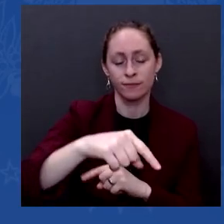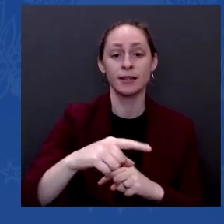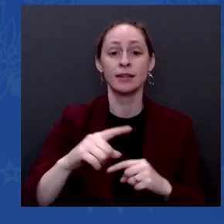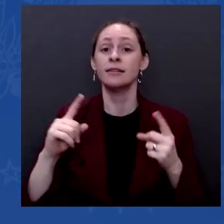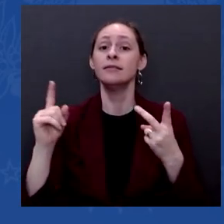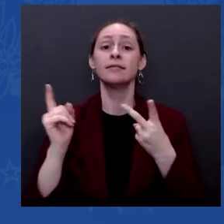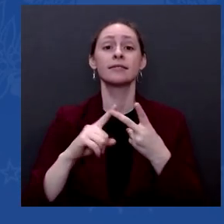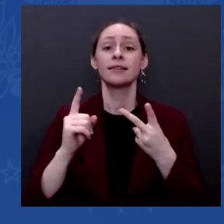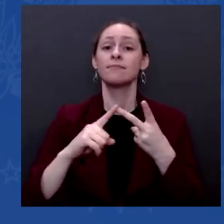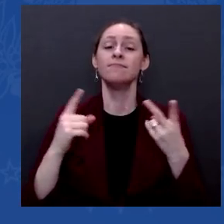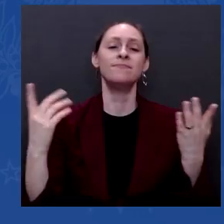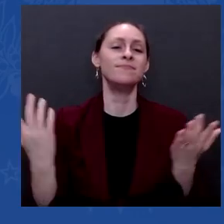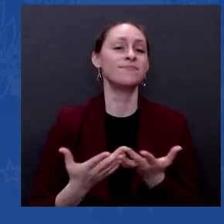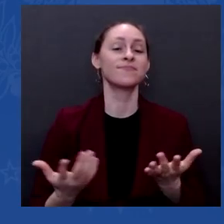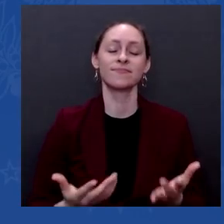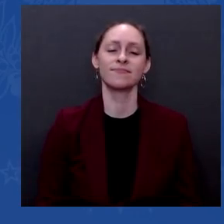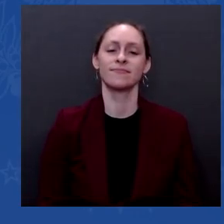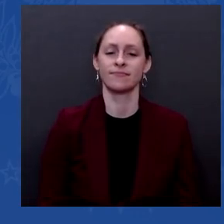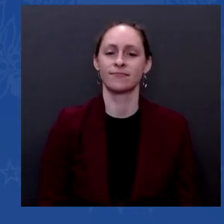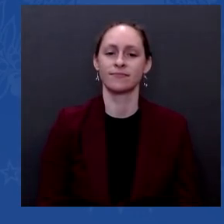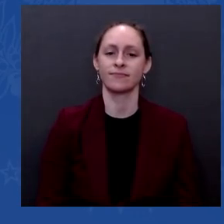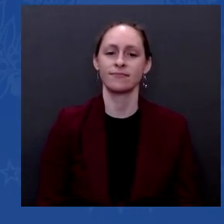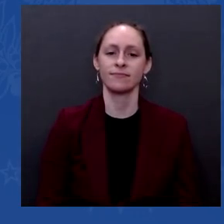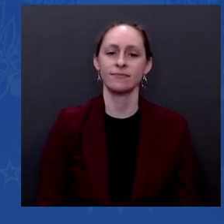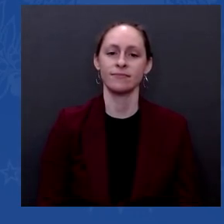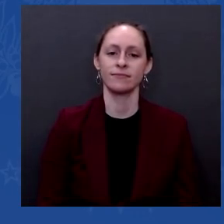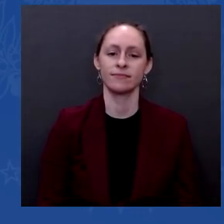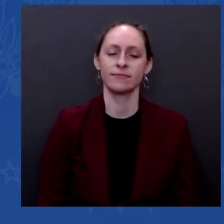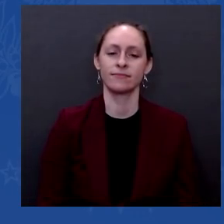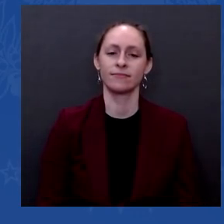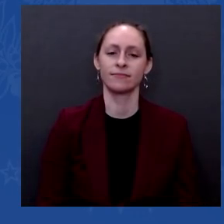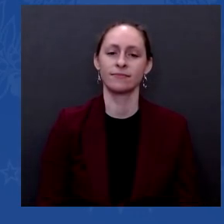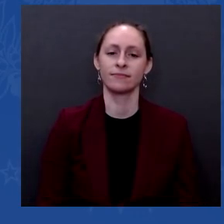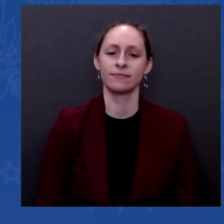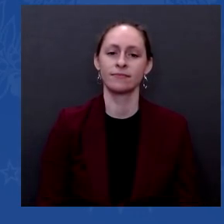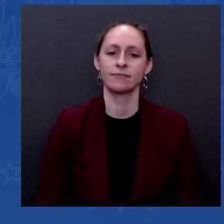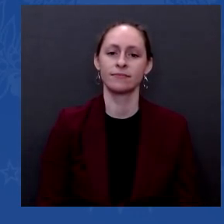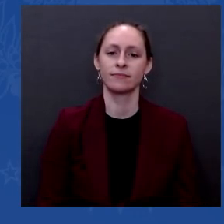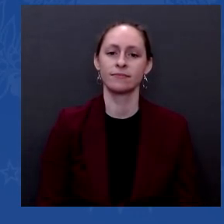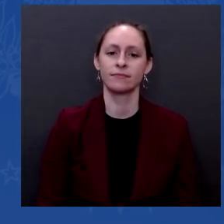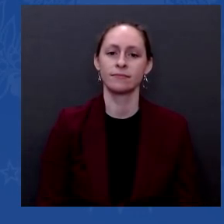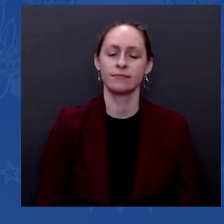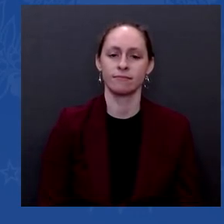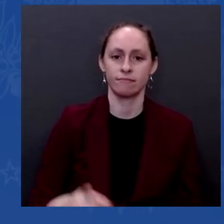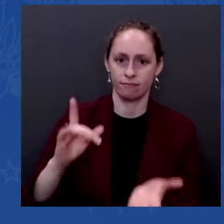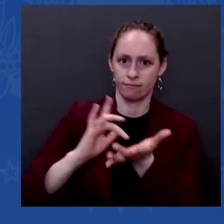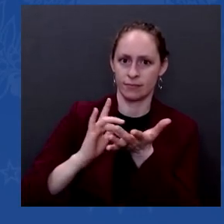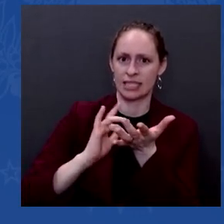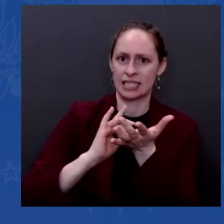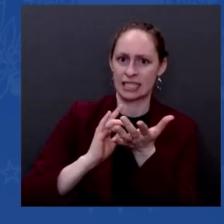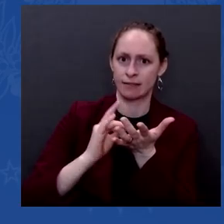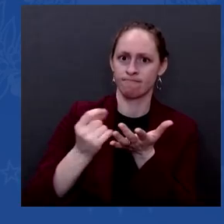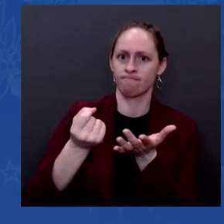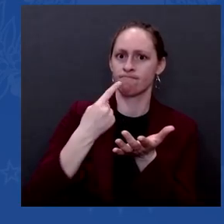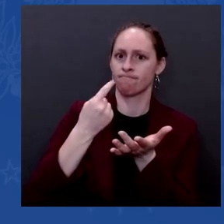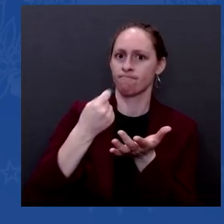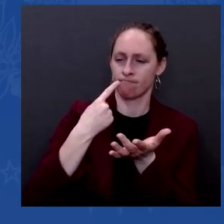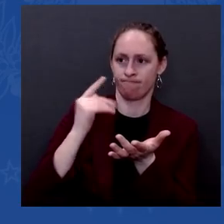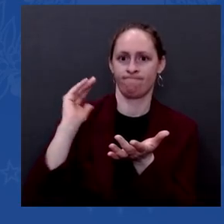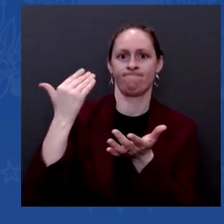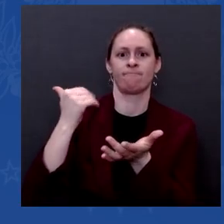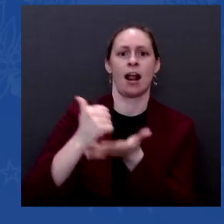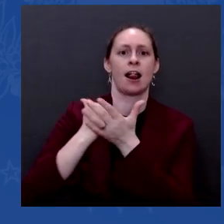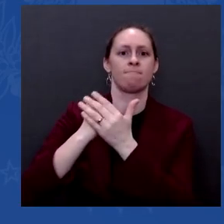be as efficacious as it seems to be, that you're going to be able to deal with this